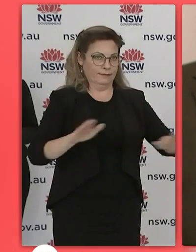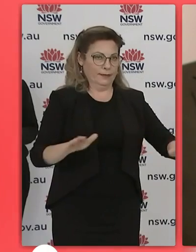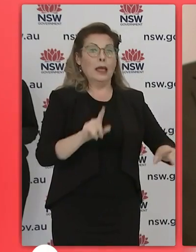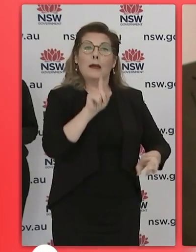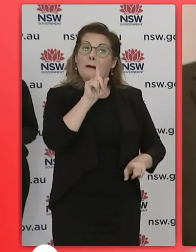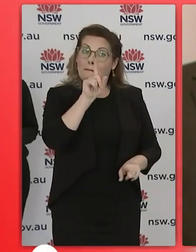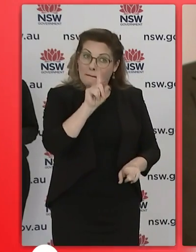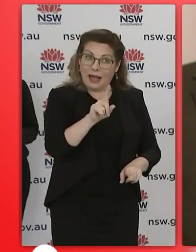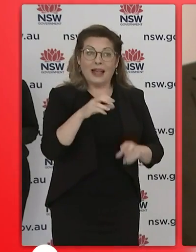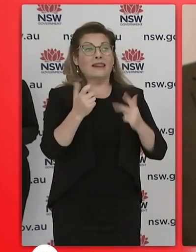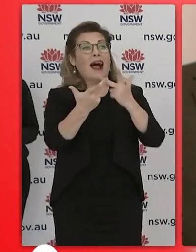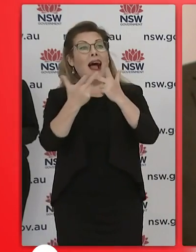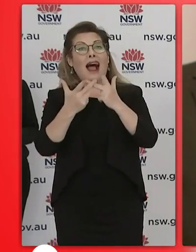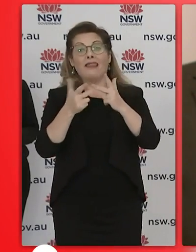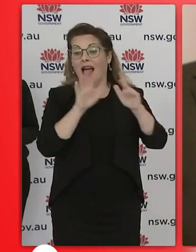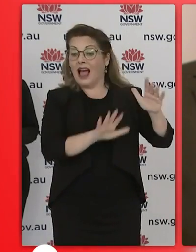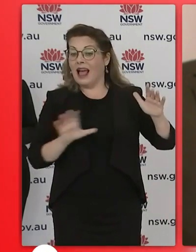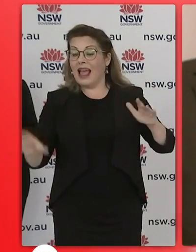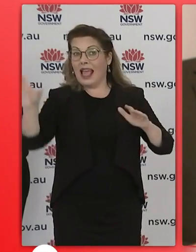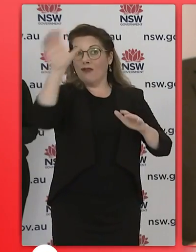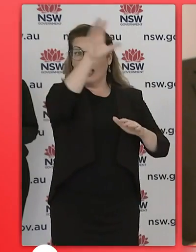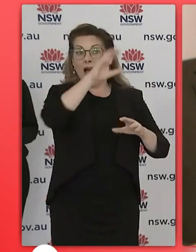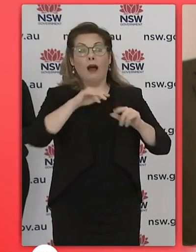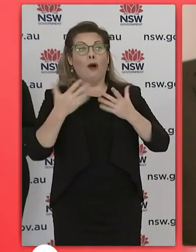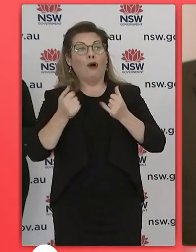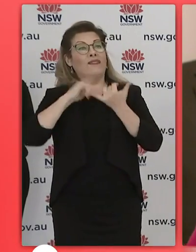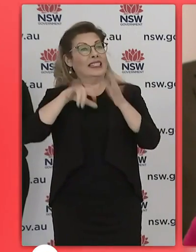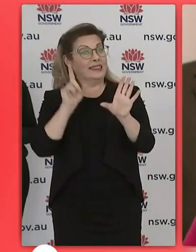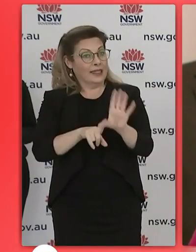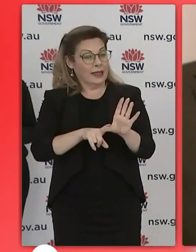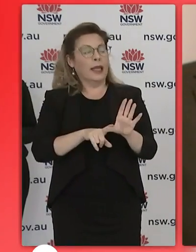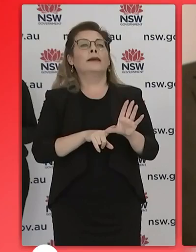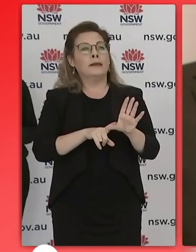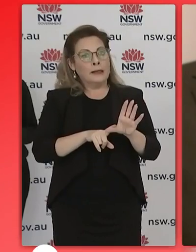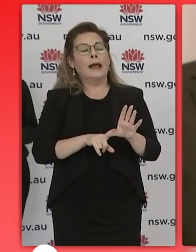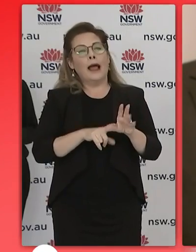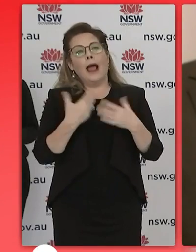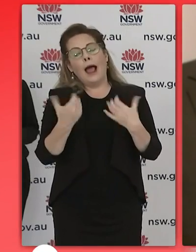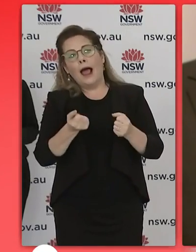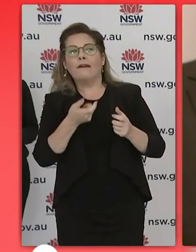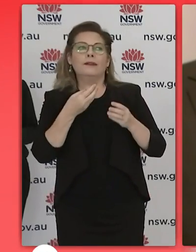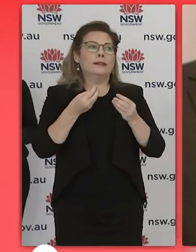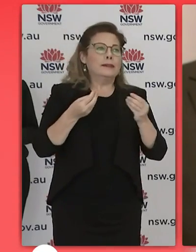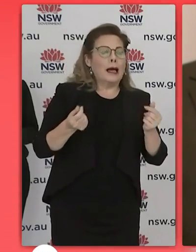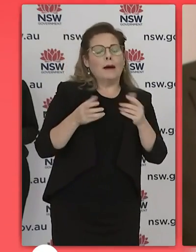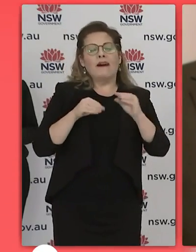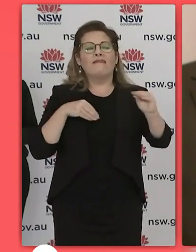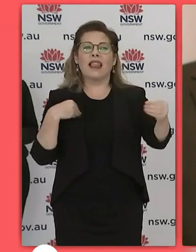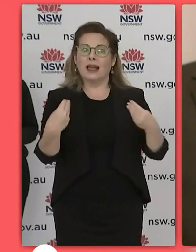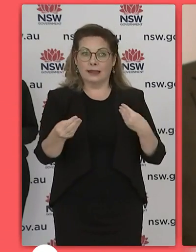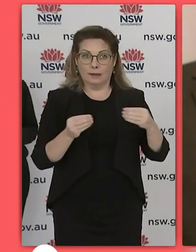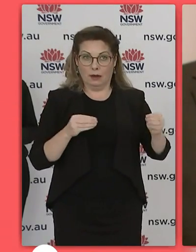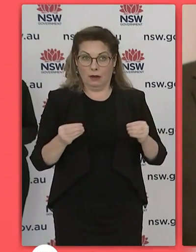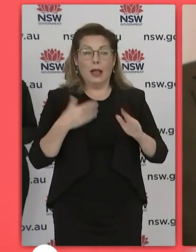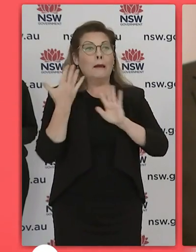flexible model for HSC students who need to go into the classroom for whatever reason in order to pick up material or do some face-to